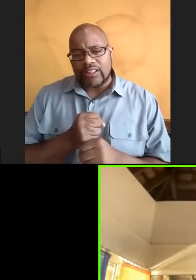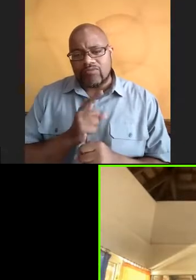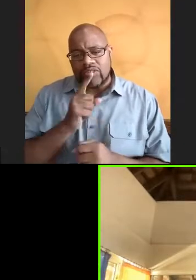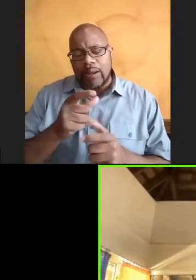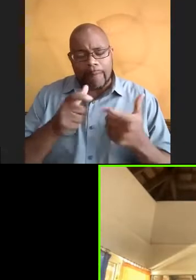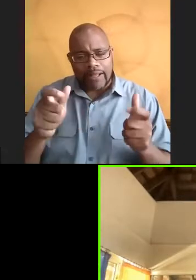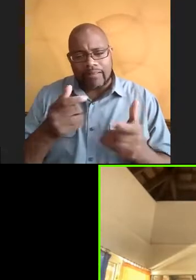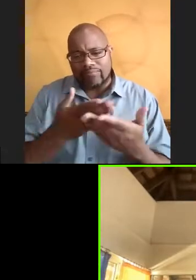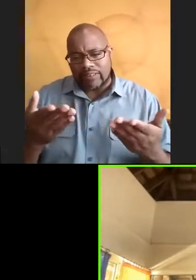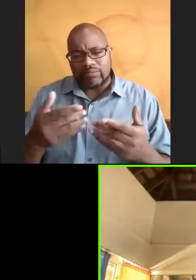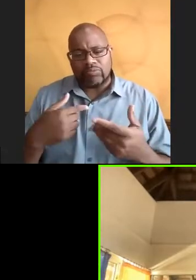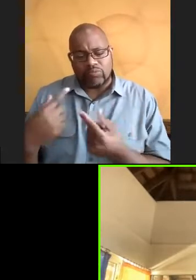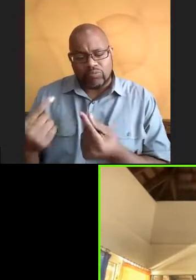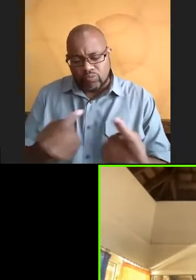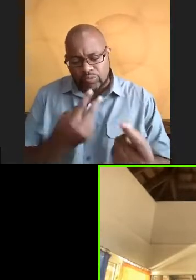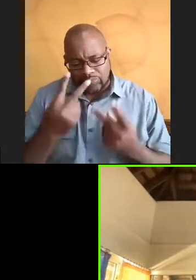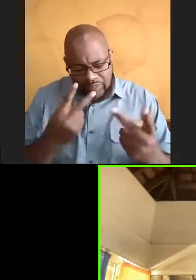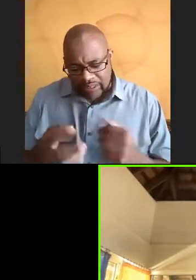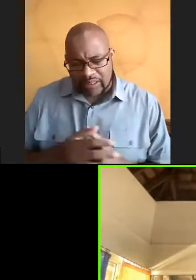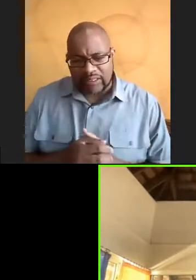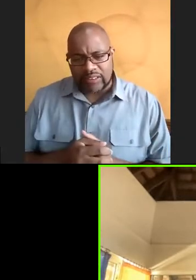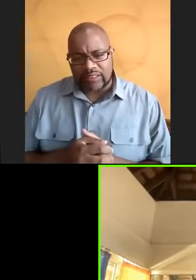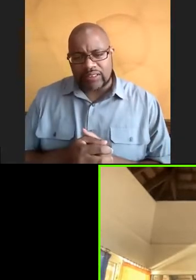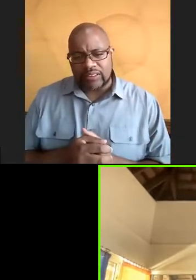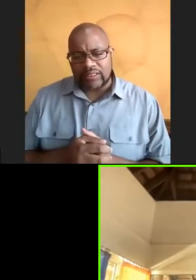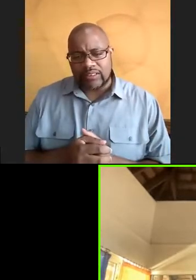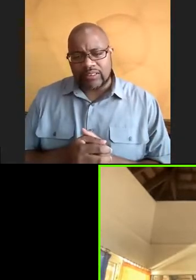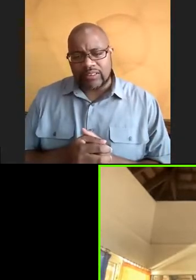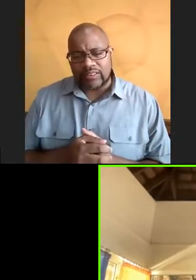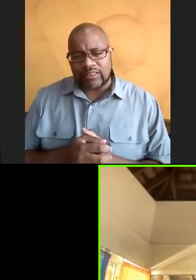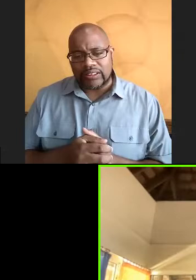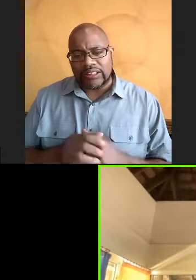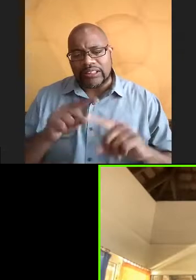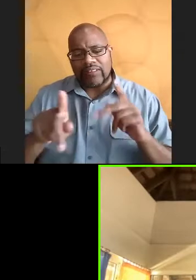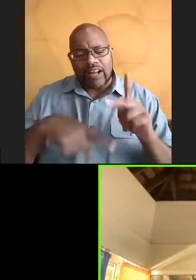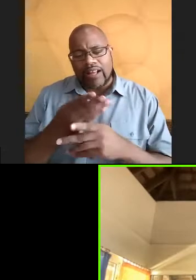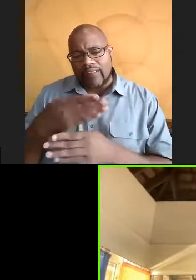at a certain point where, you know, you just get a lot of different types of fishes.